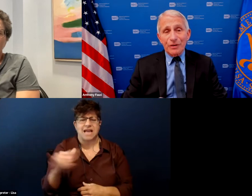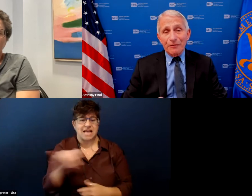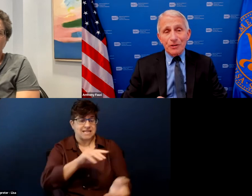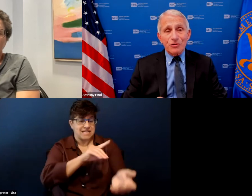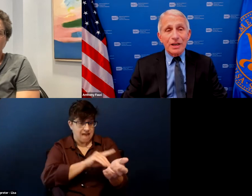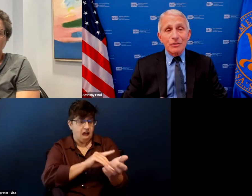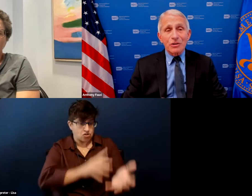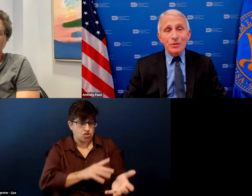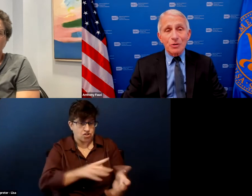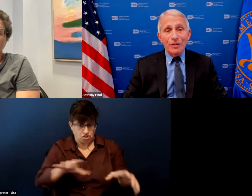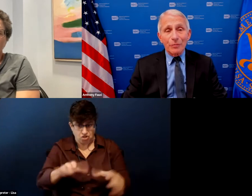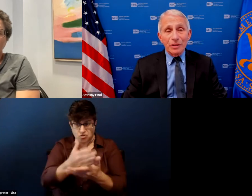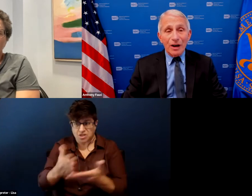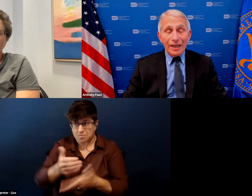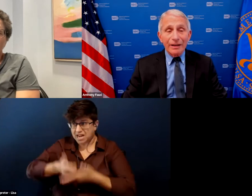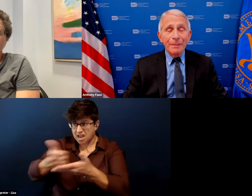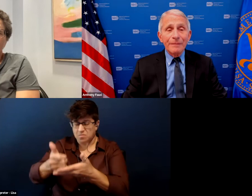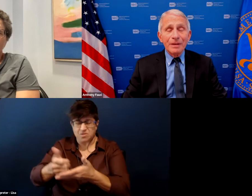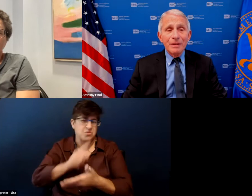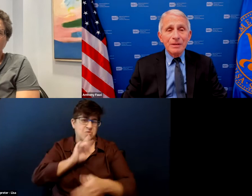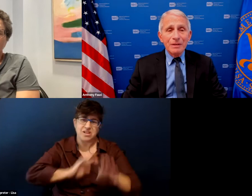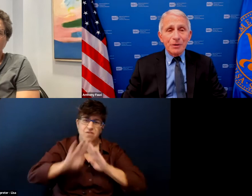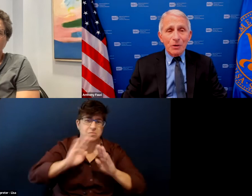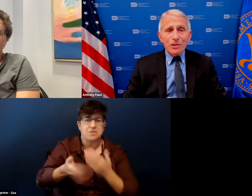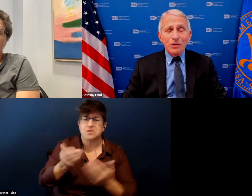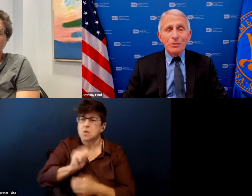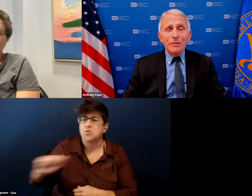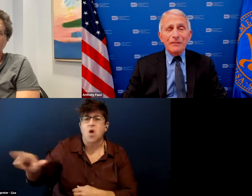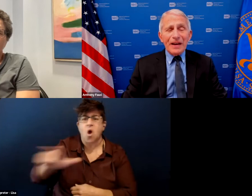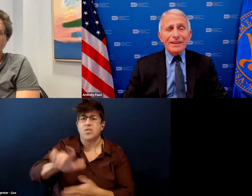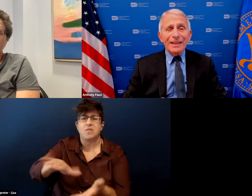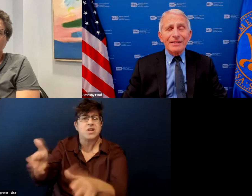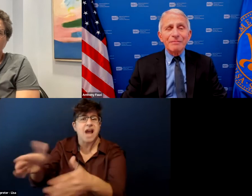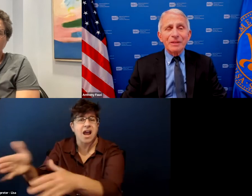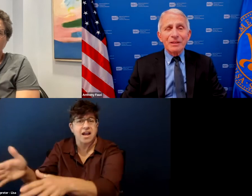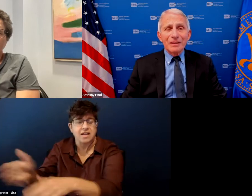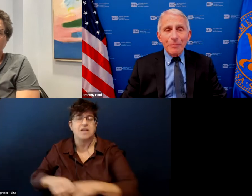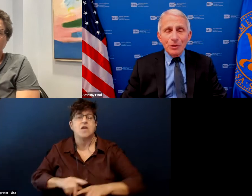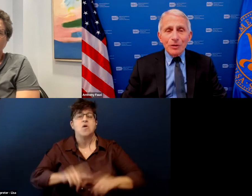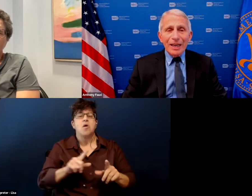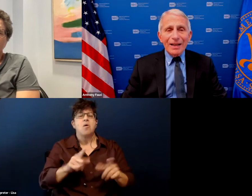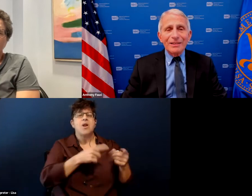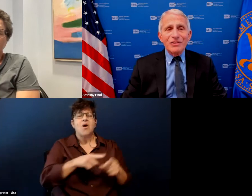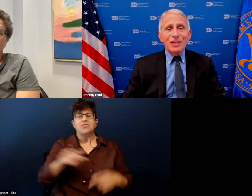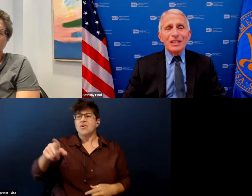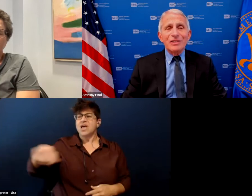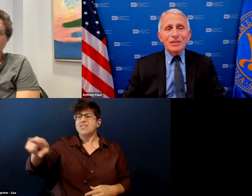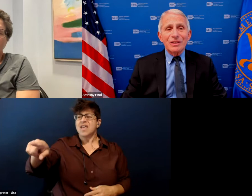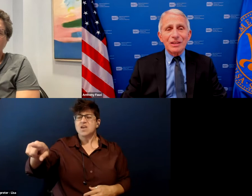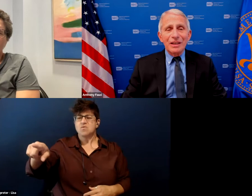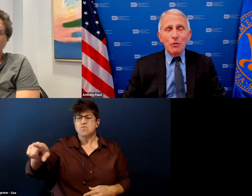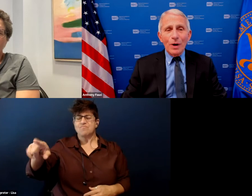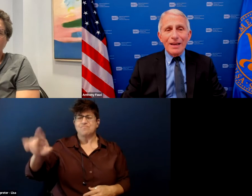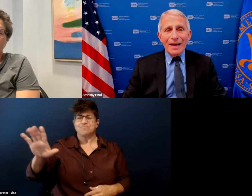which was very frustrating because almost all of them were dying but also the fact that they were looking at the disease